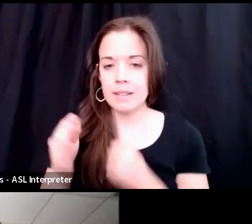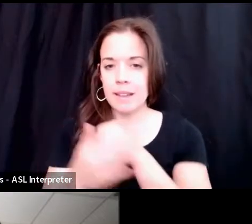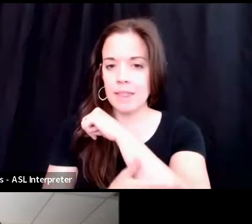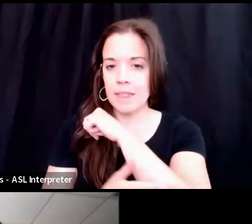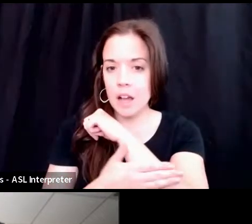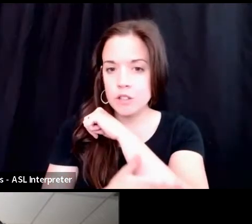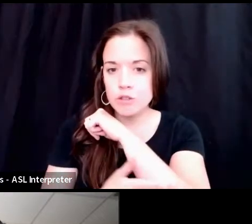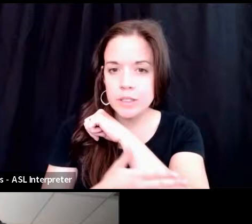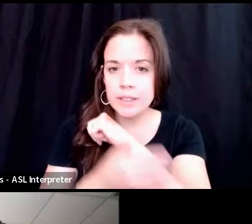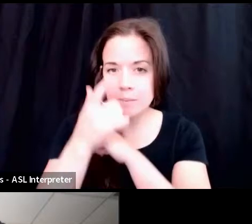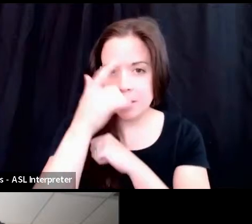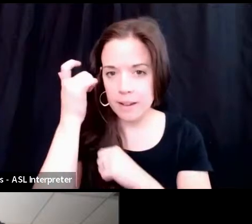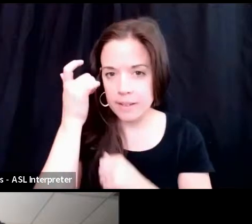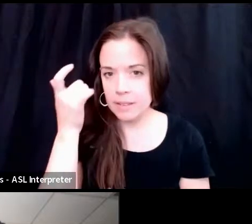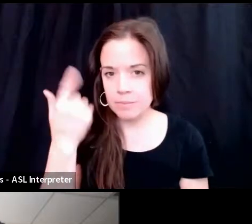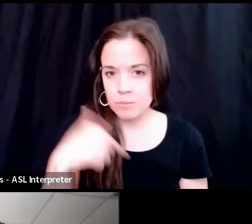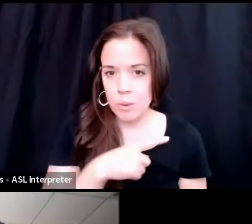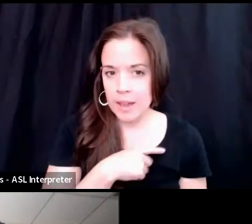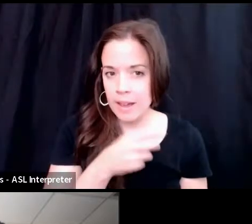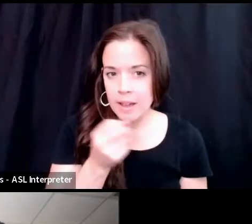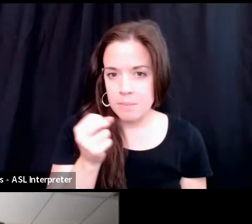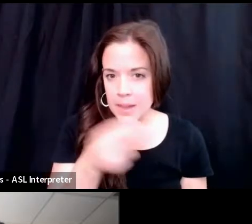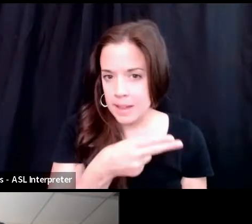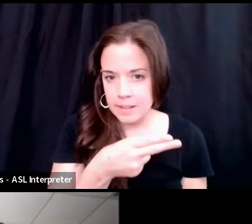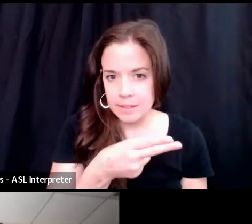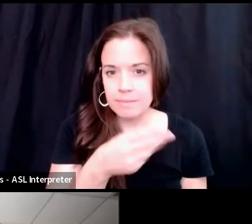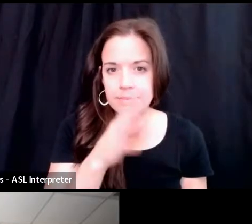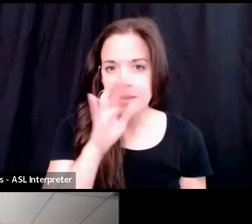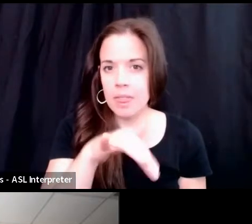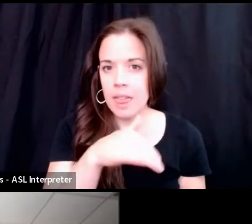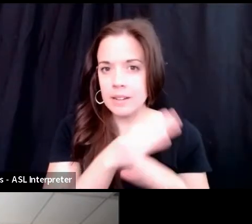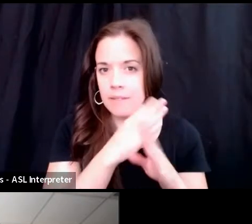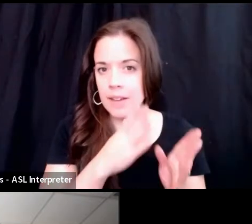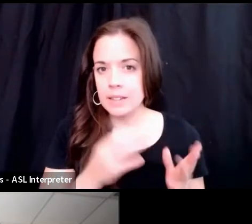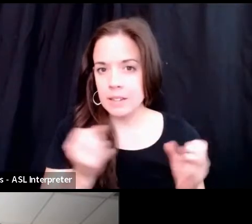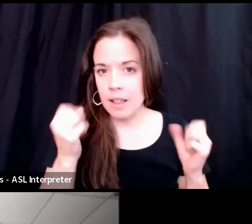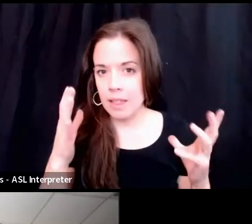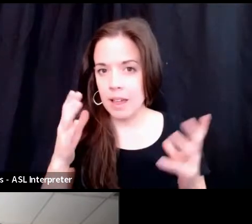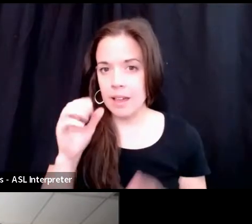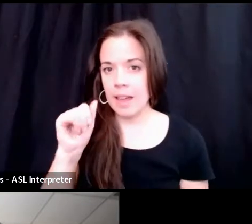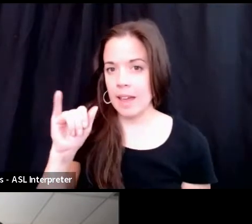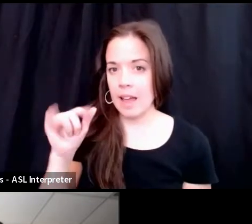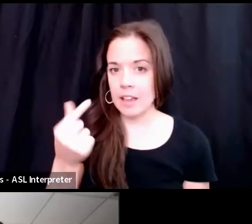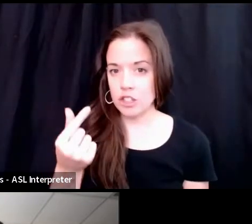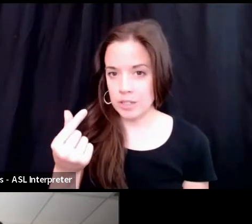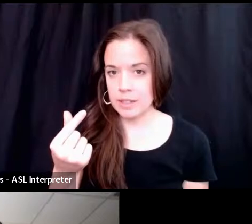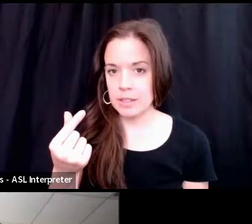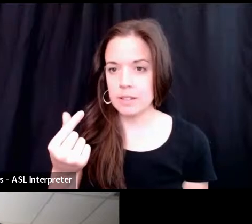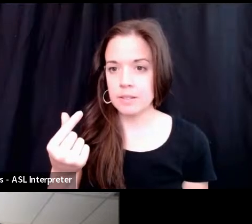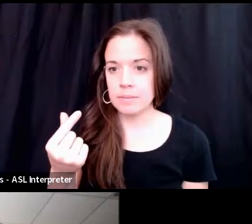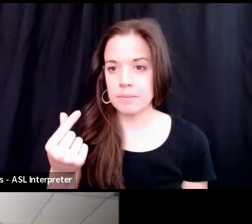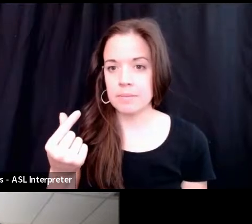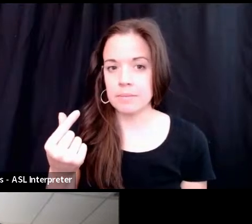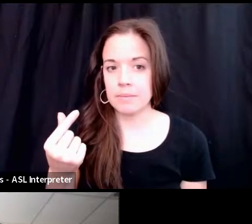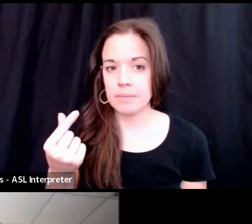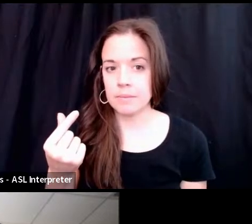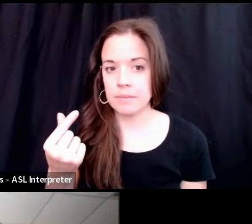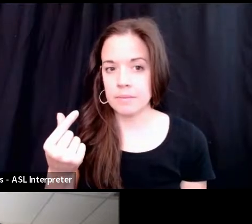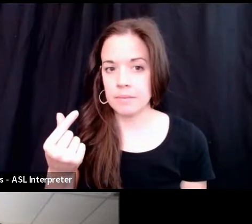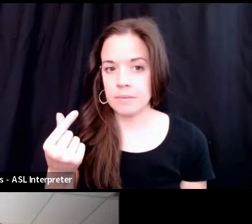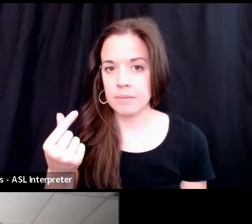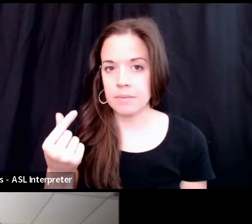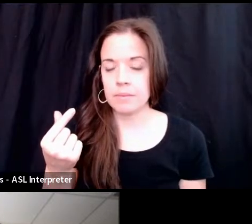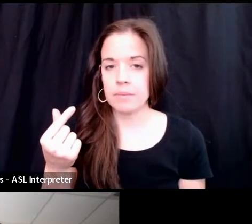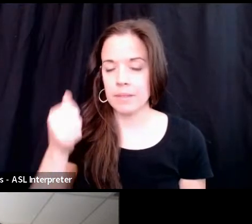because we had beaten this defendant quite a bit. was AIG. And the gentleman